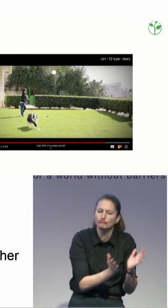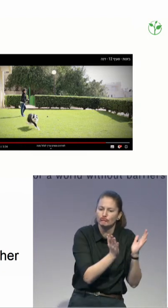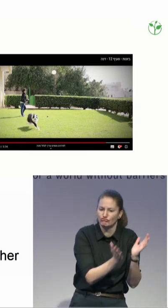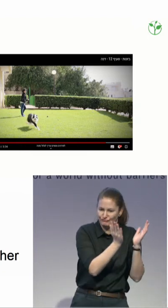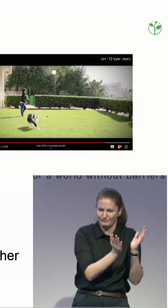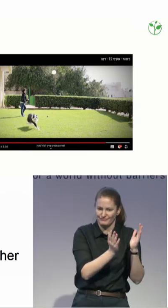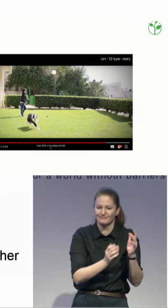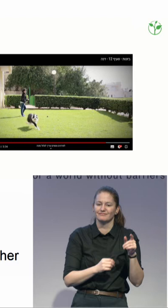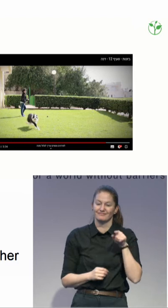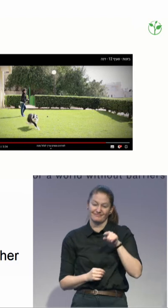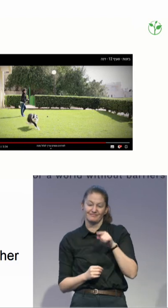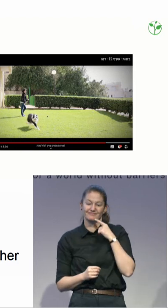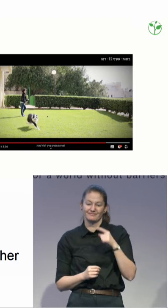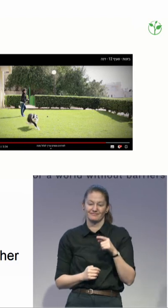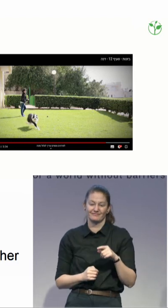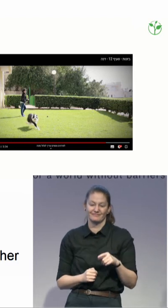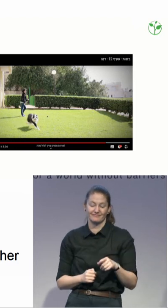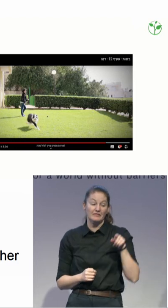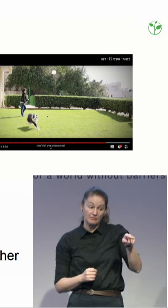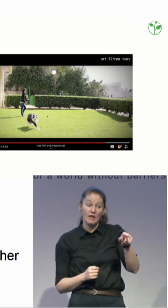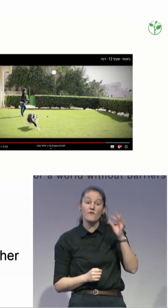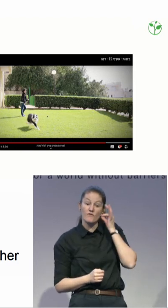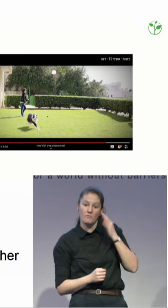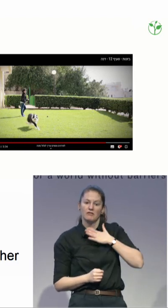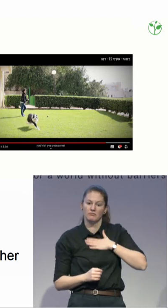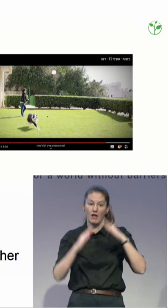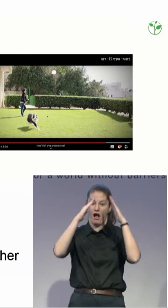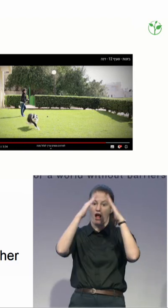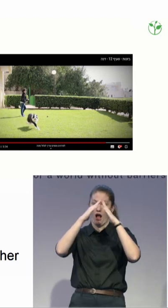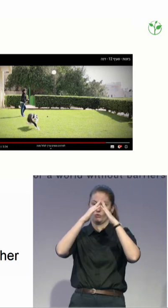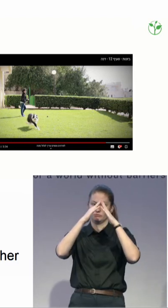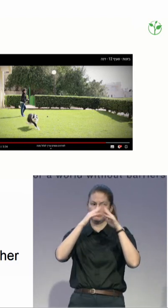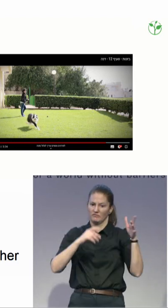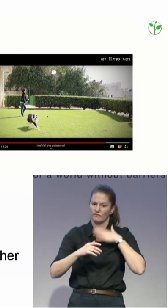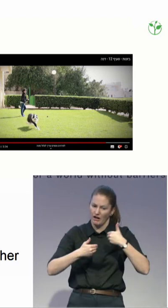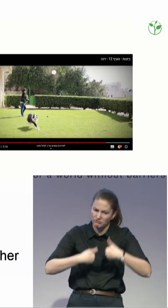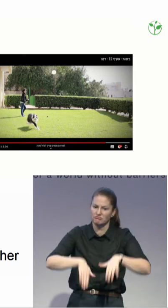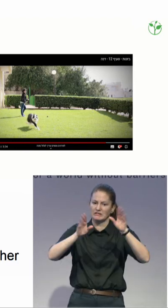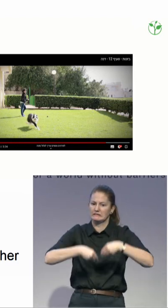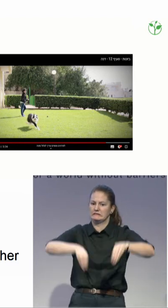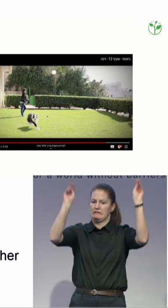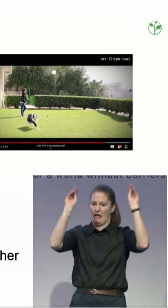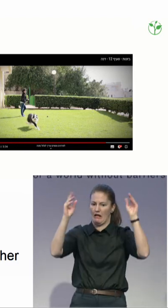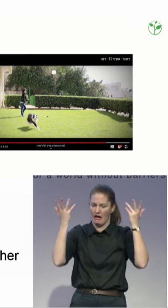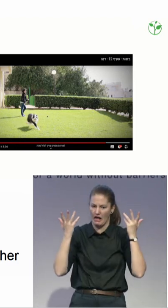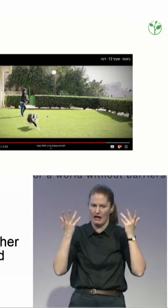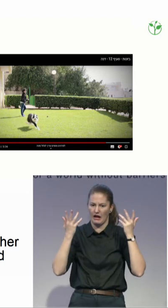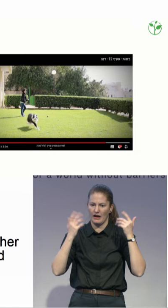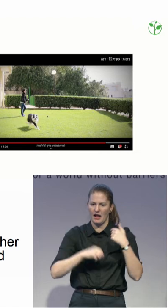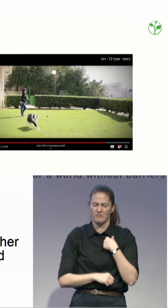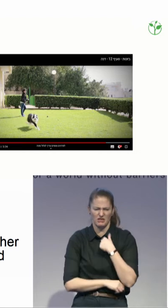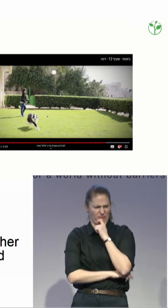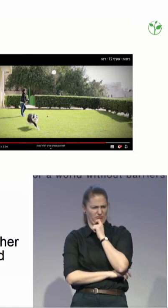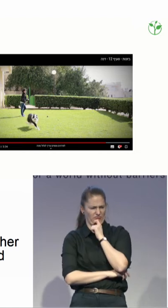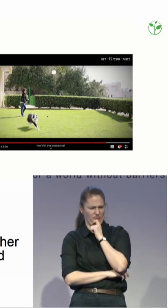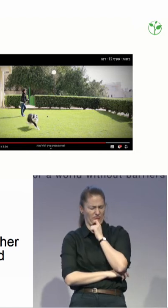And then I understood that you can replace the name guardian and call him supported decision-making, but